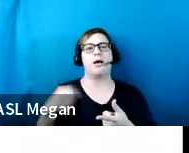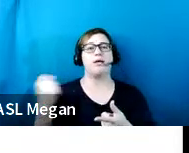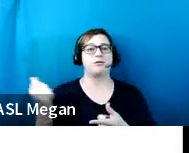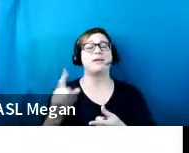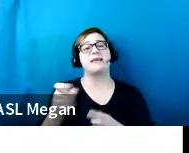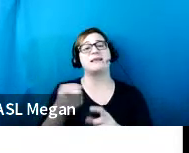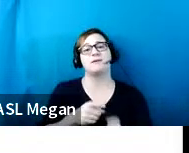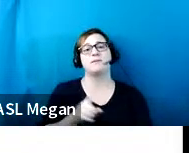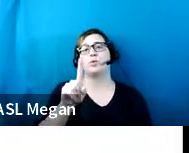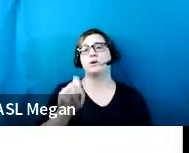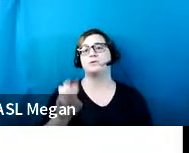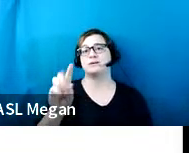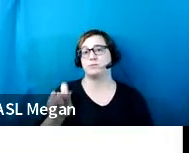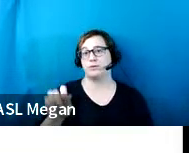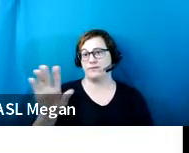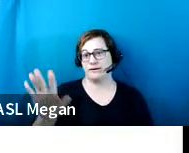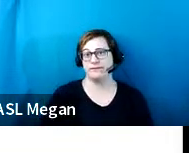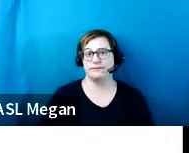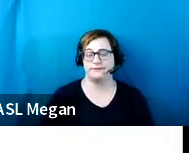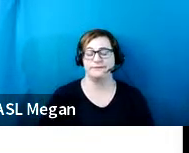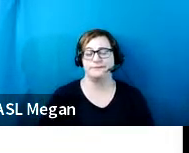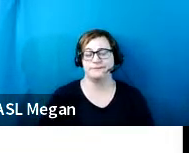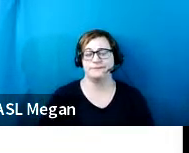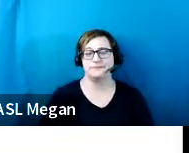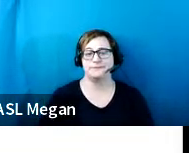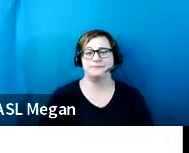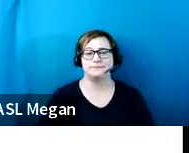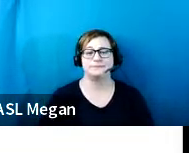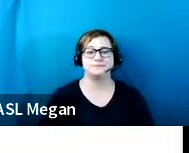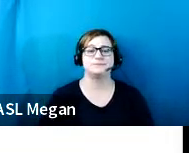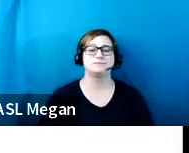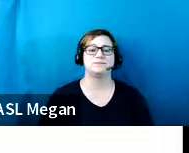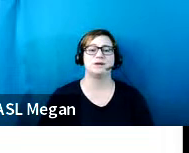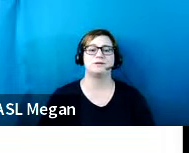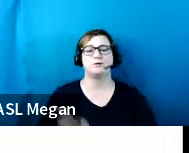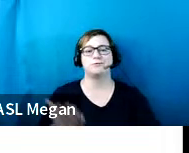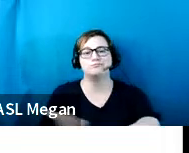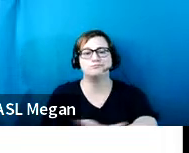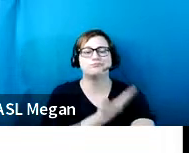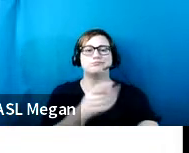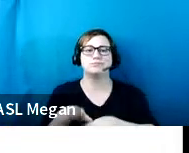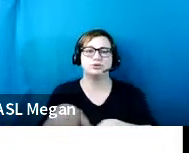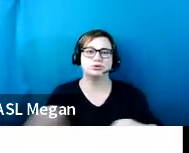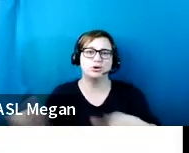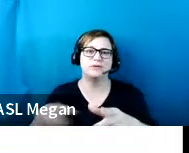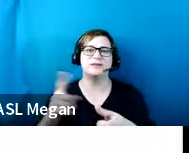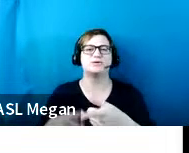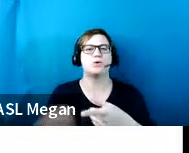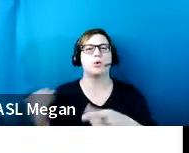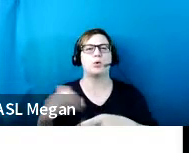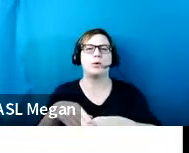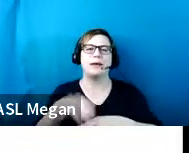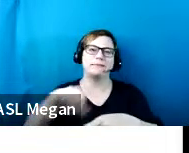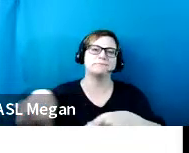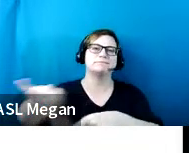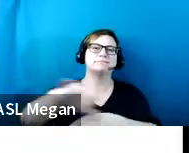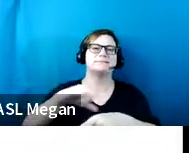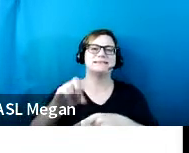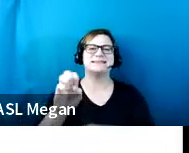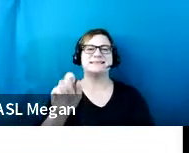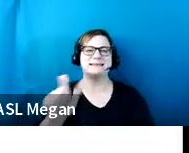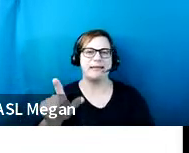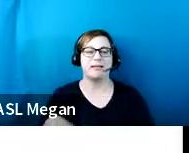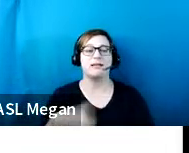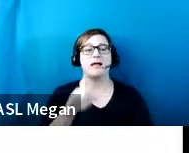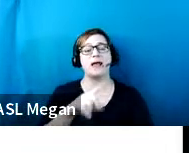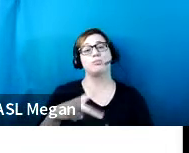106.5. So resurfacing or resealing and projects that can add new parking spaces